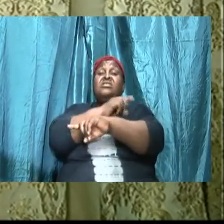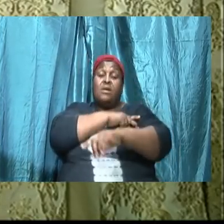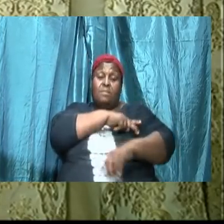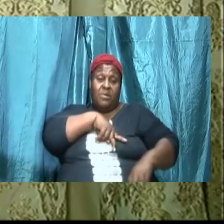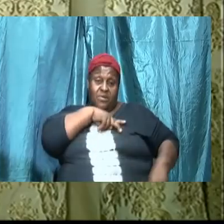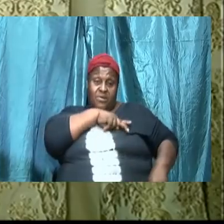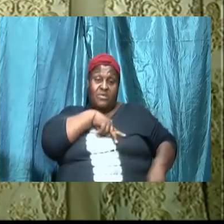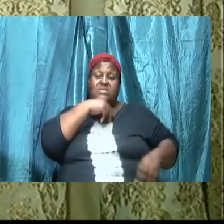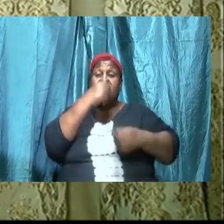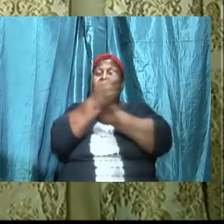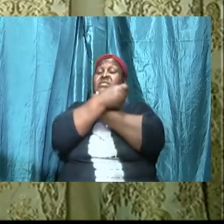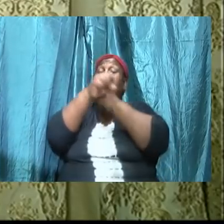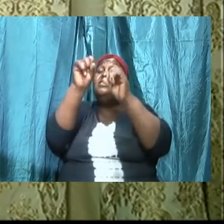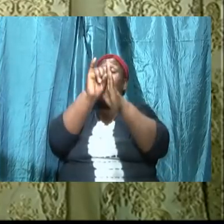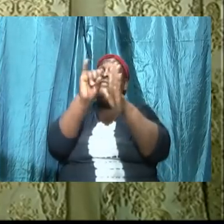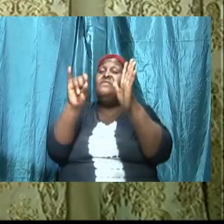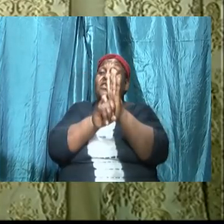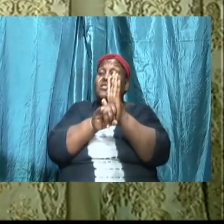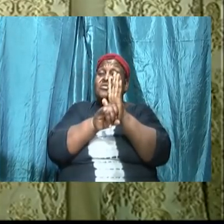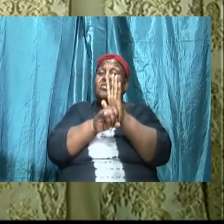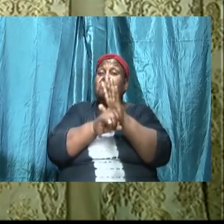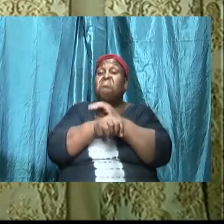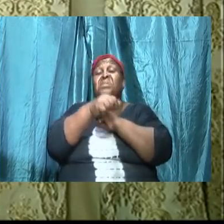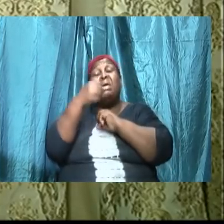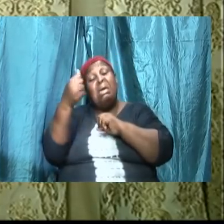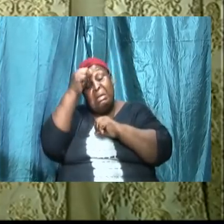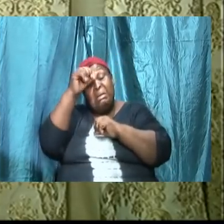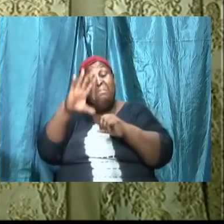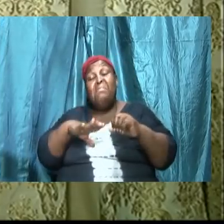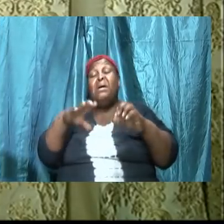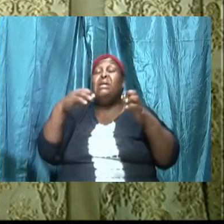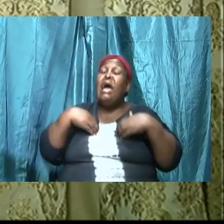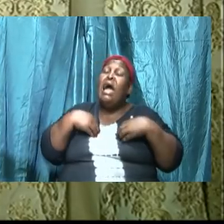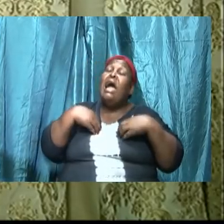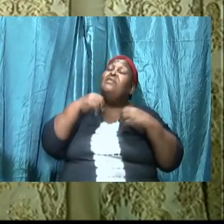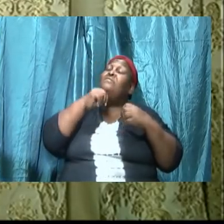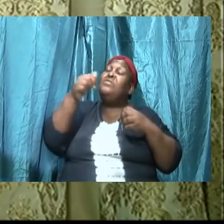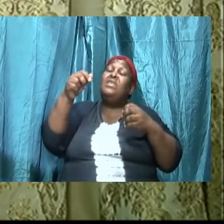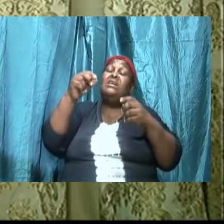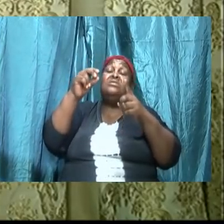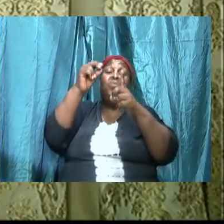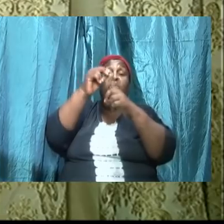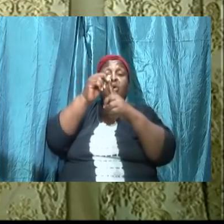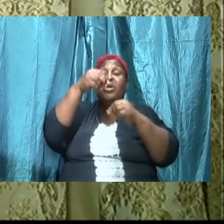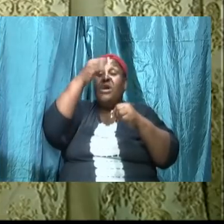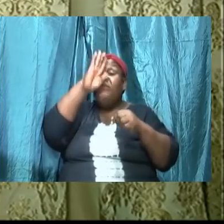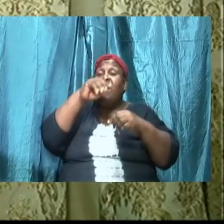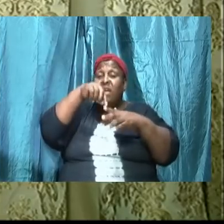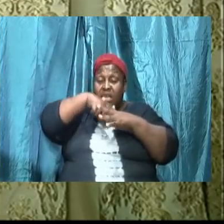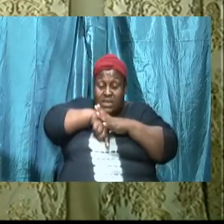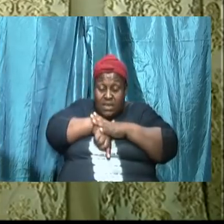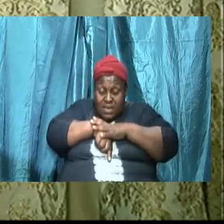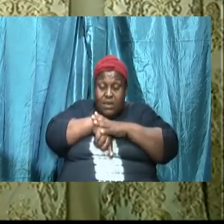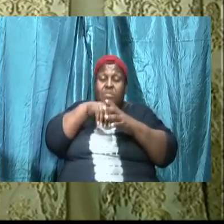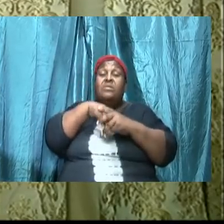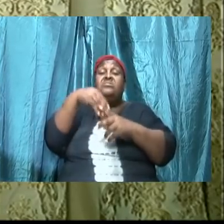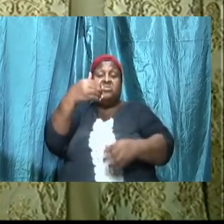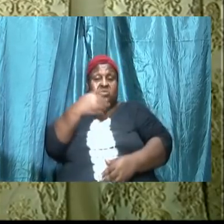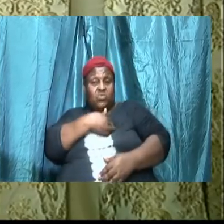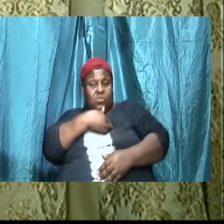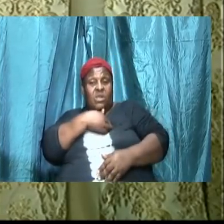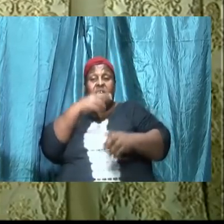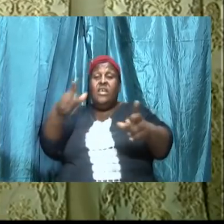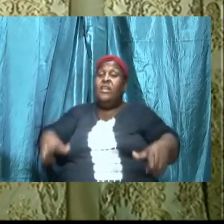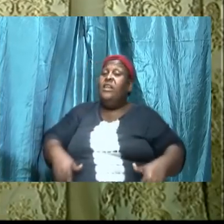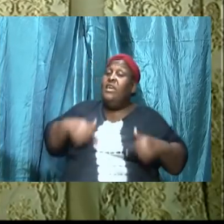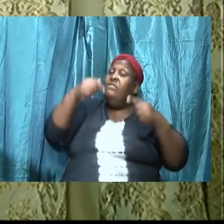and any man that don't have this word deep down in their souls and they are walking in the word I